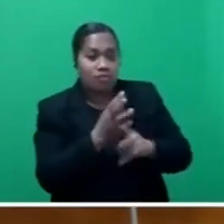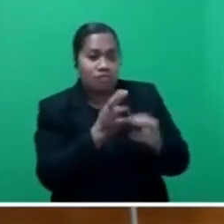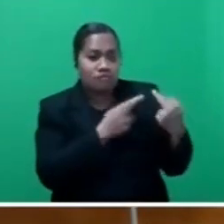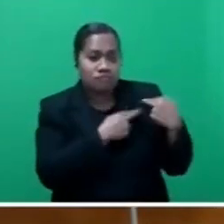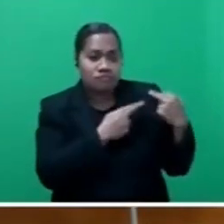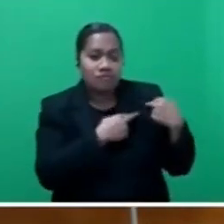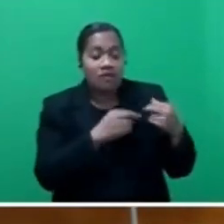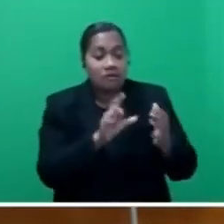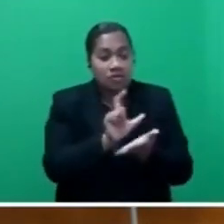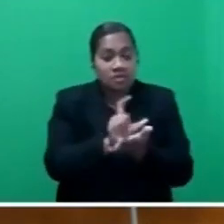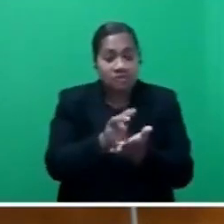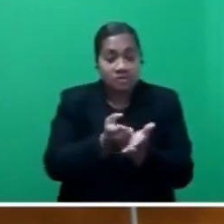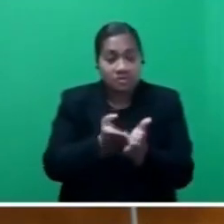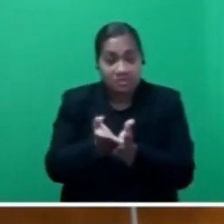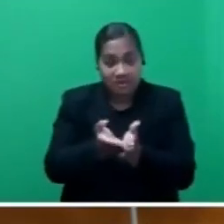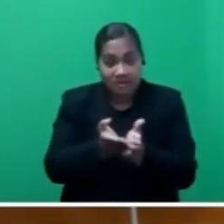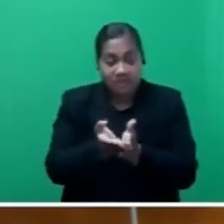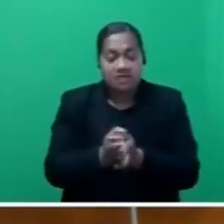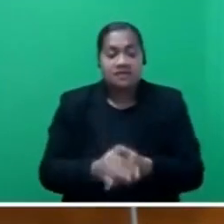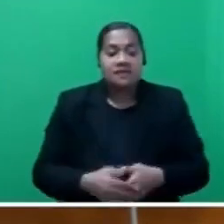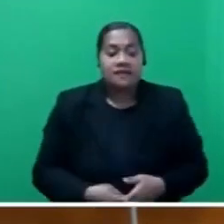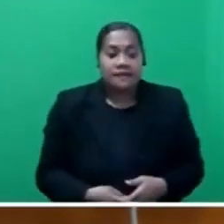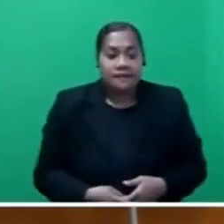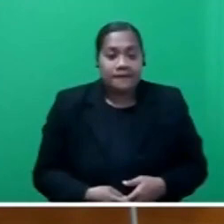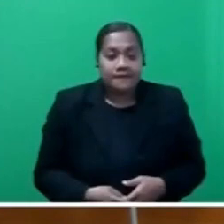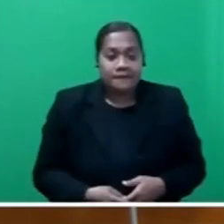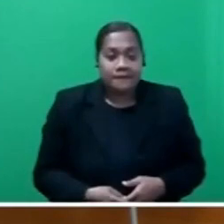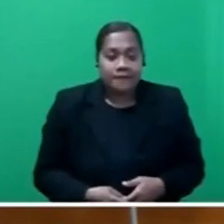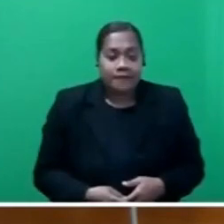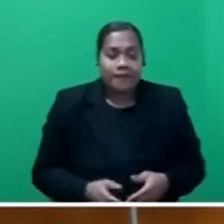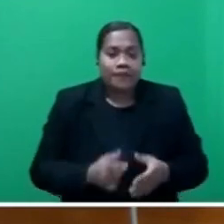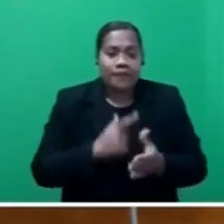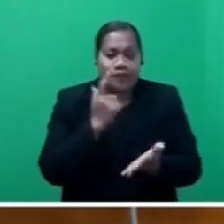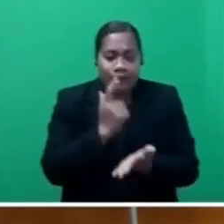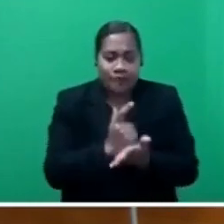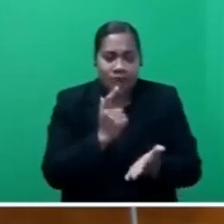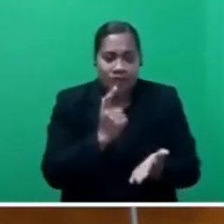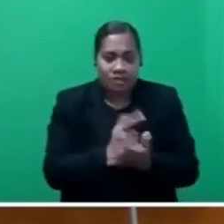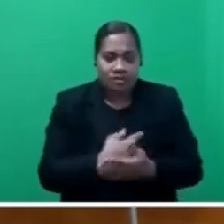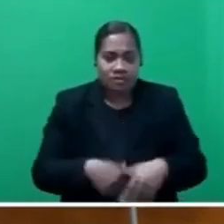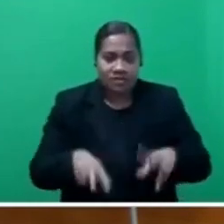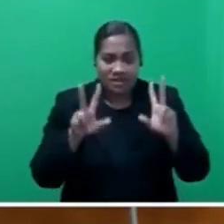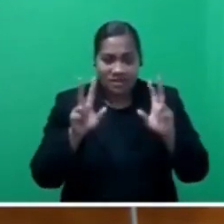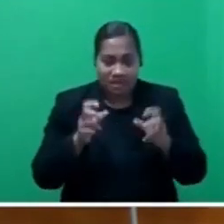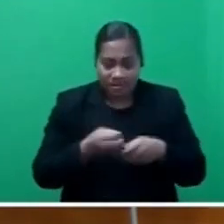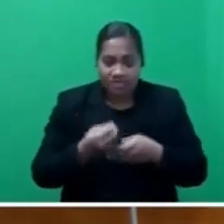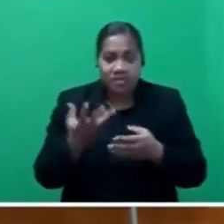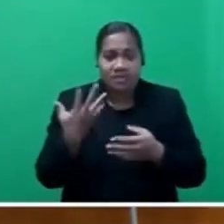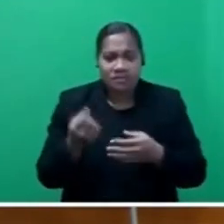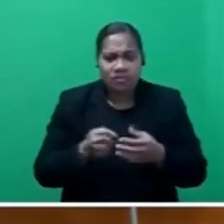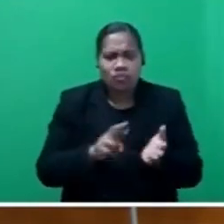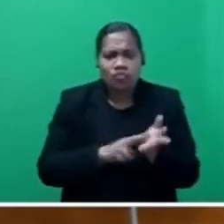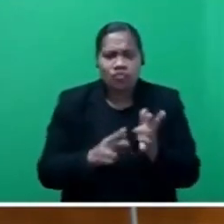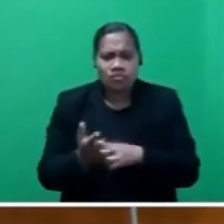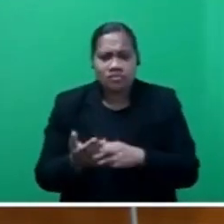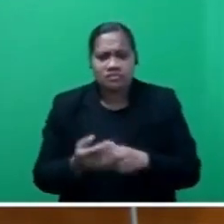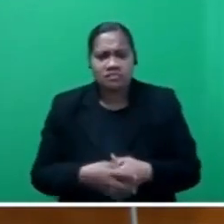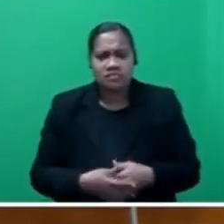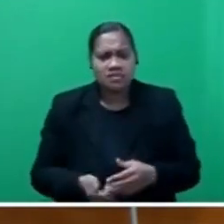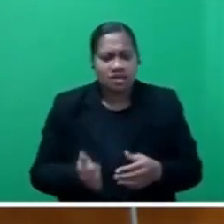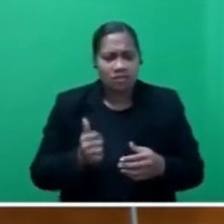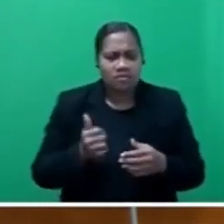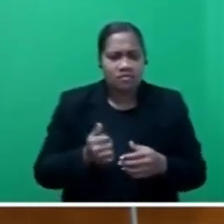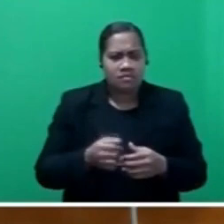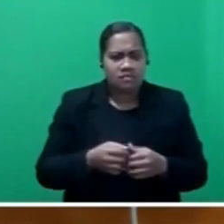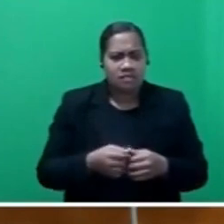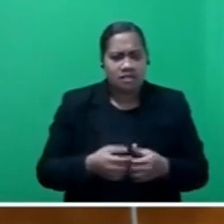and is reinstating a lot of entitlements like rural allowances and overtime due to respective cadres of